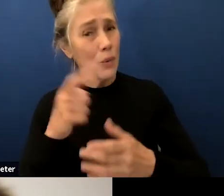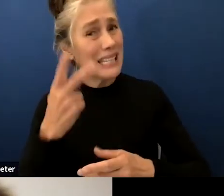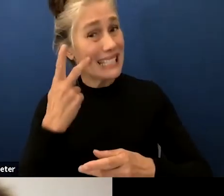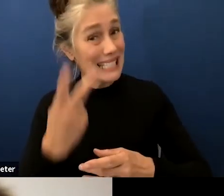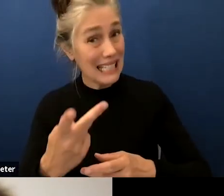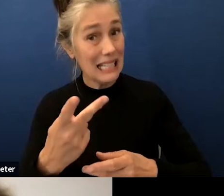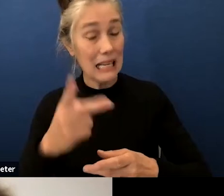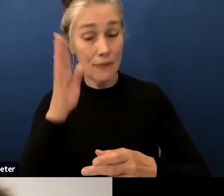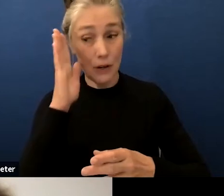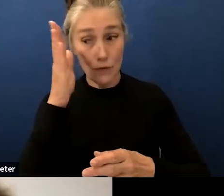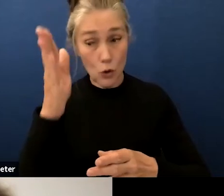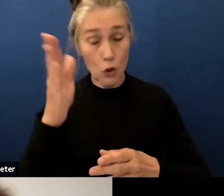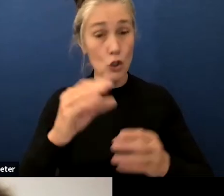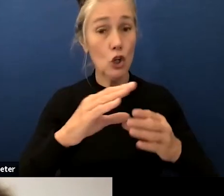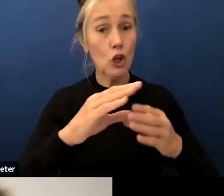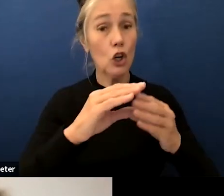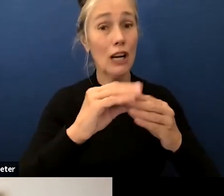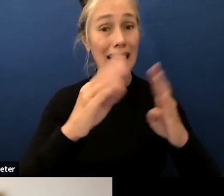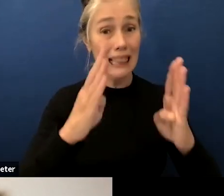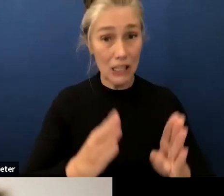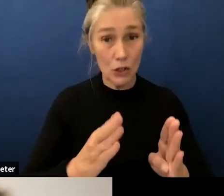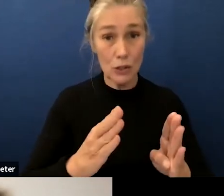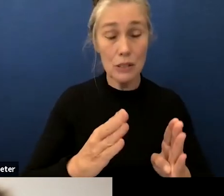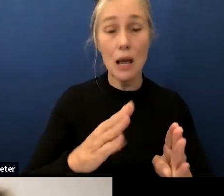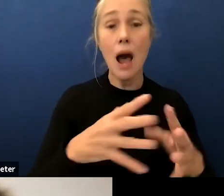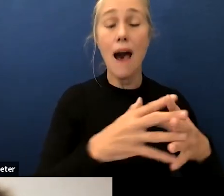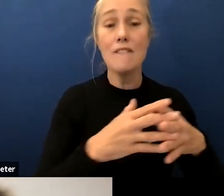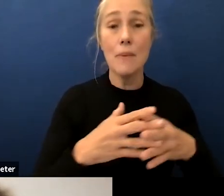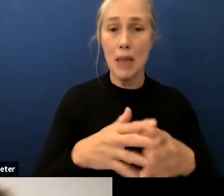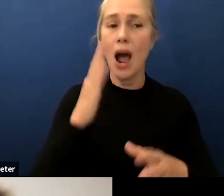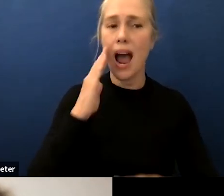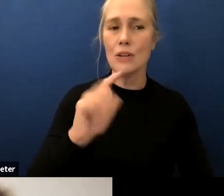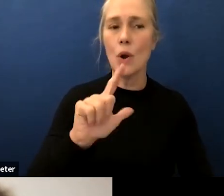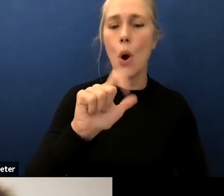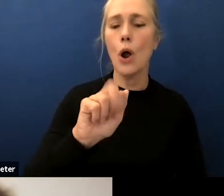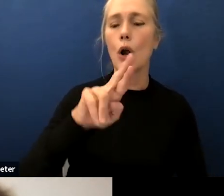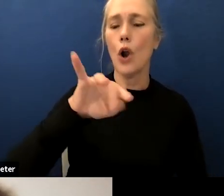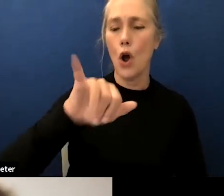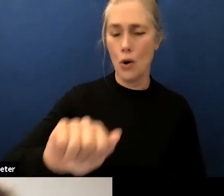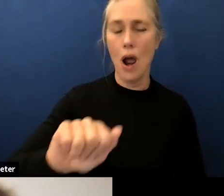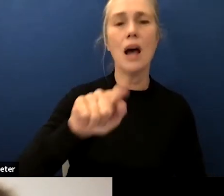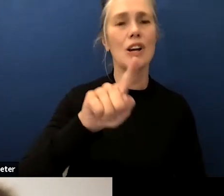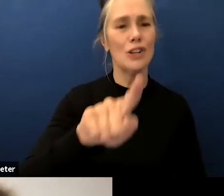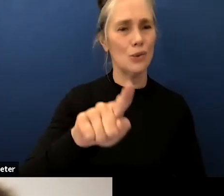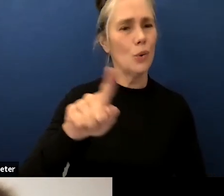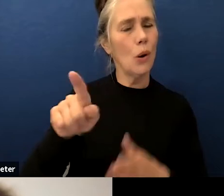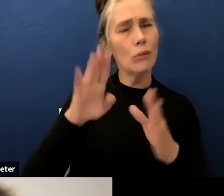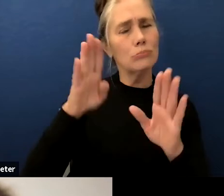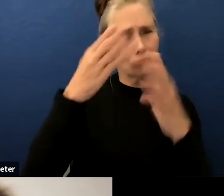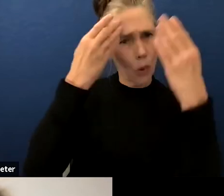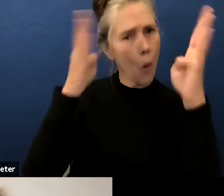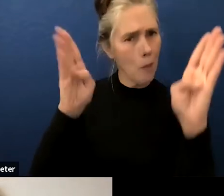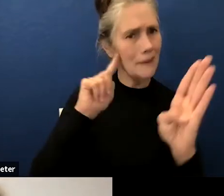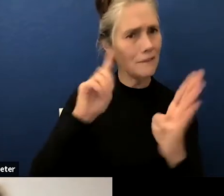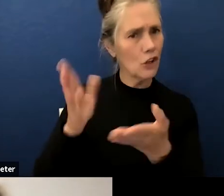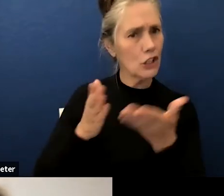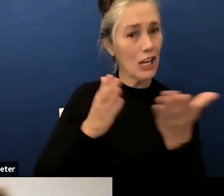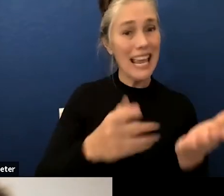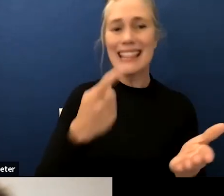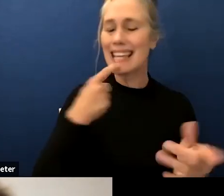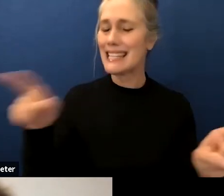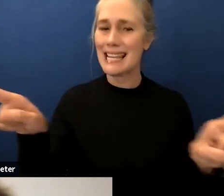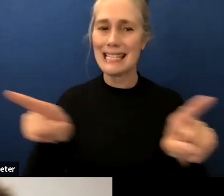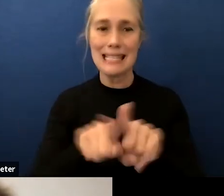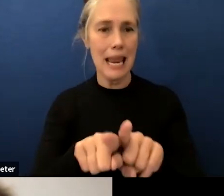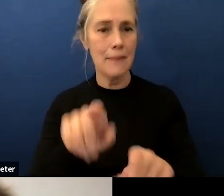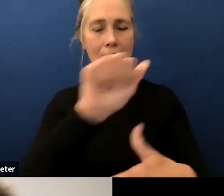america i know laura that you are always open to their suggestions and they're on the same they're saying the exact same things if you look at the a through